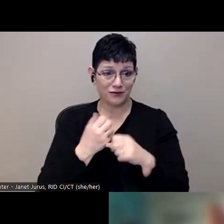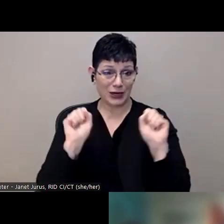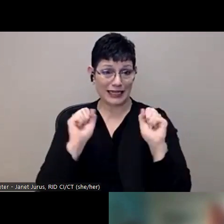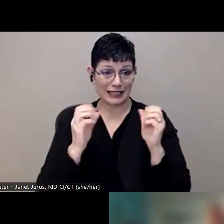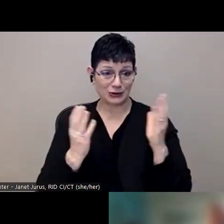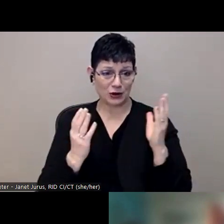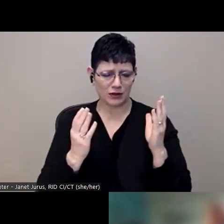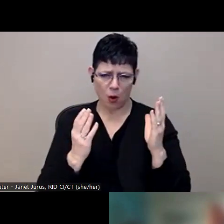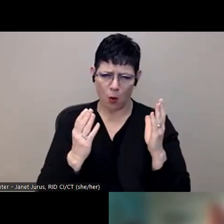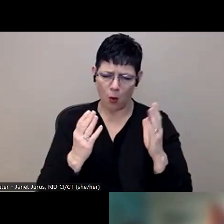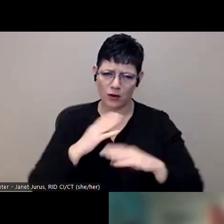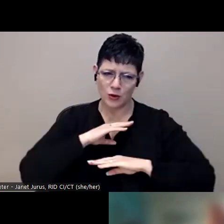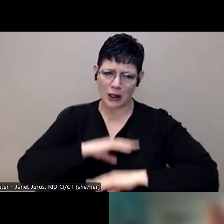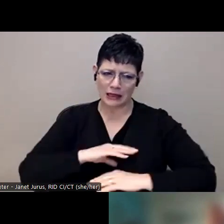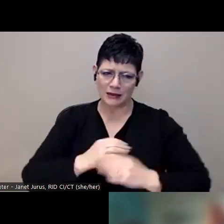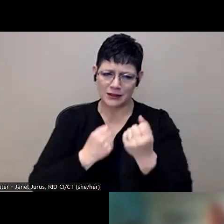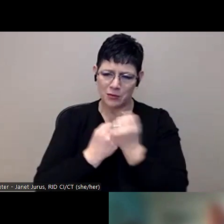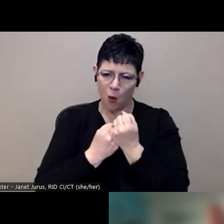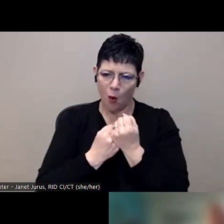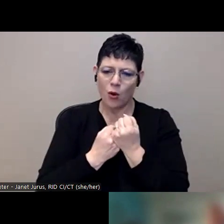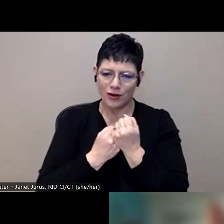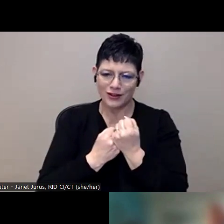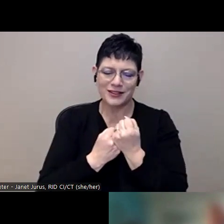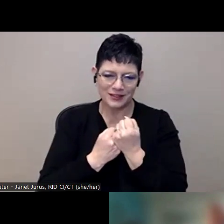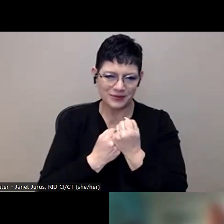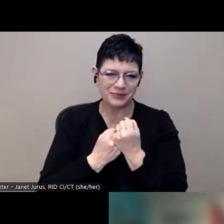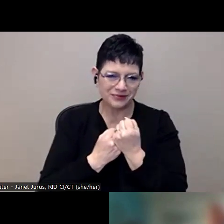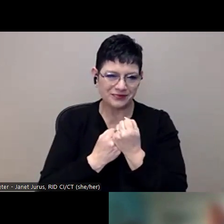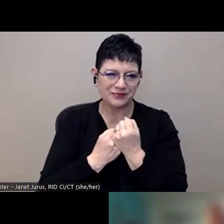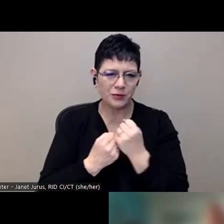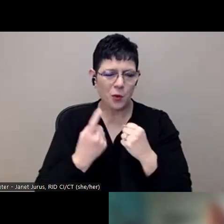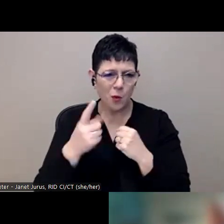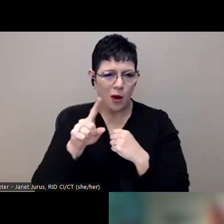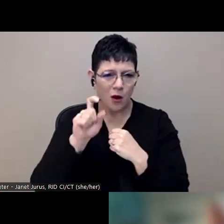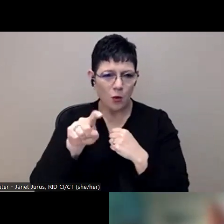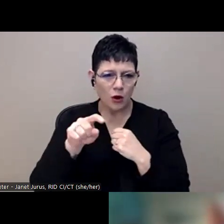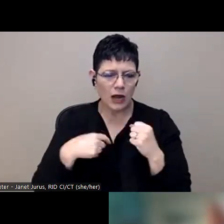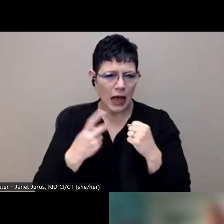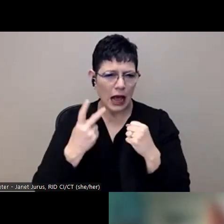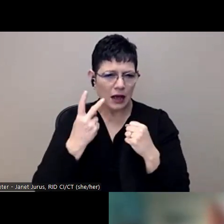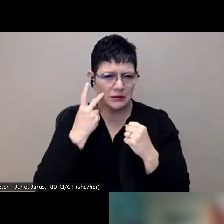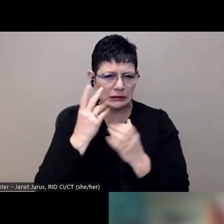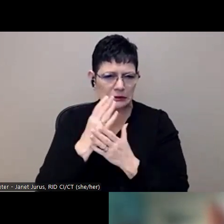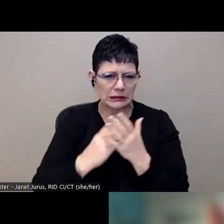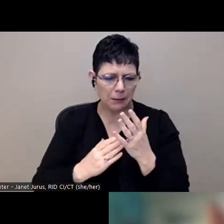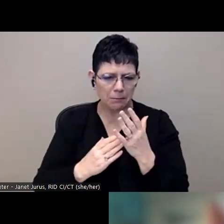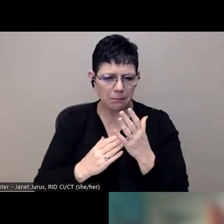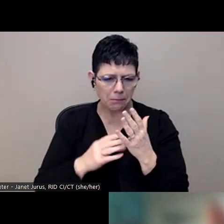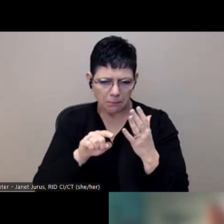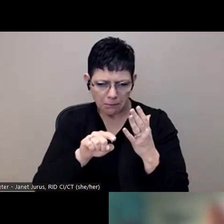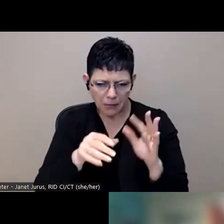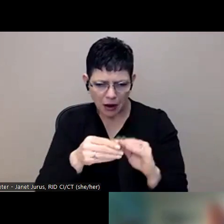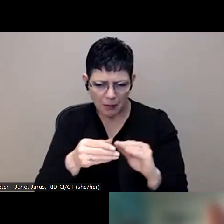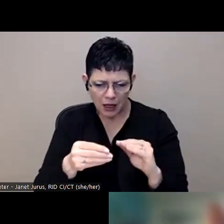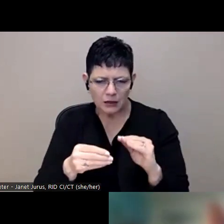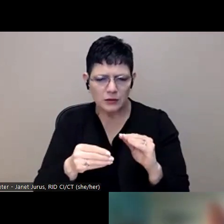for them. Um, one question I have seen a few come through about working with,